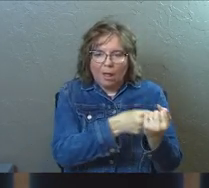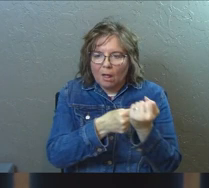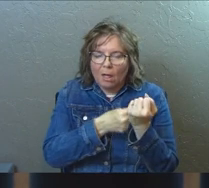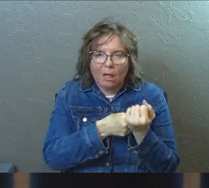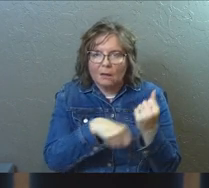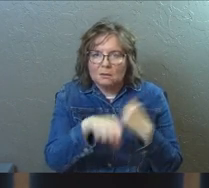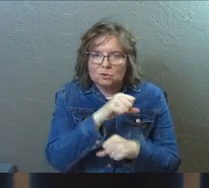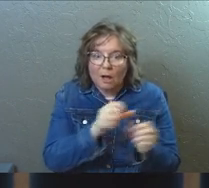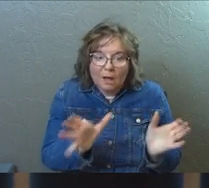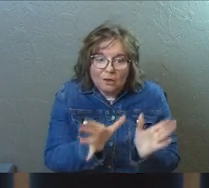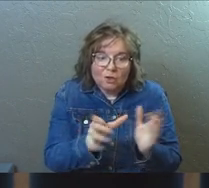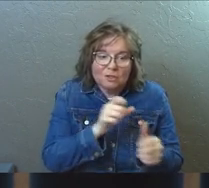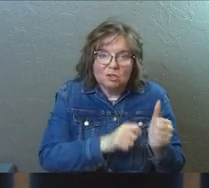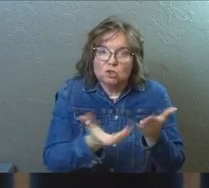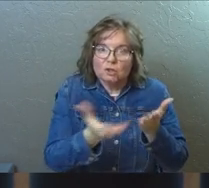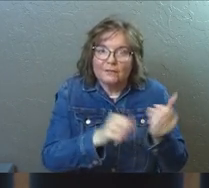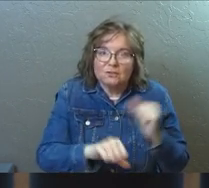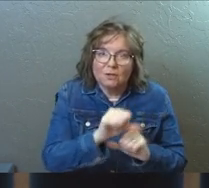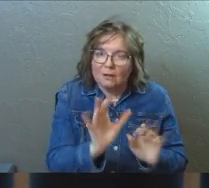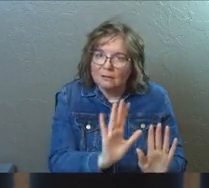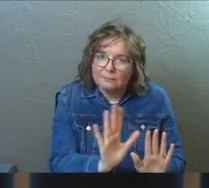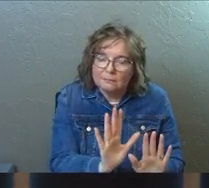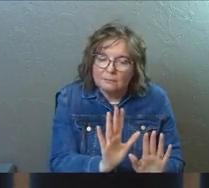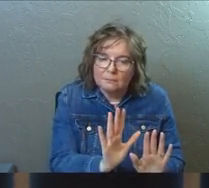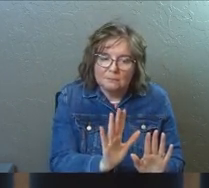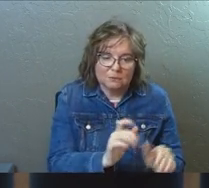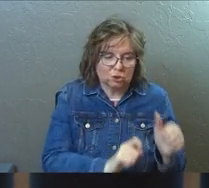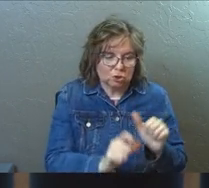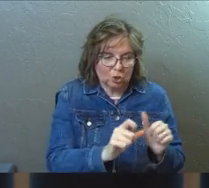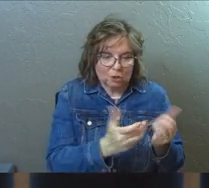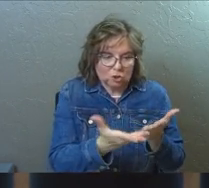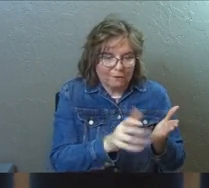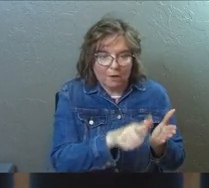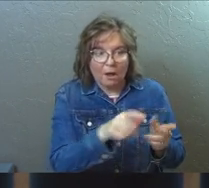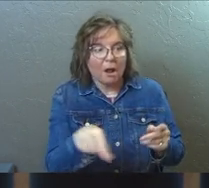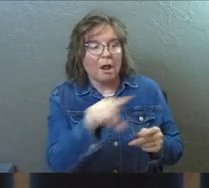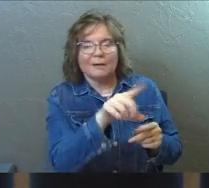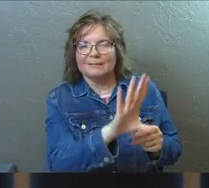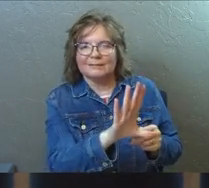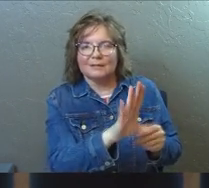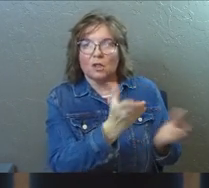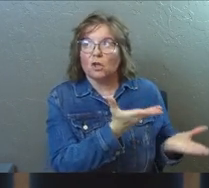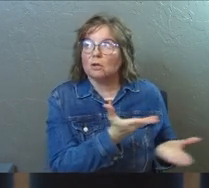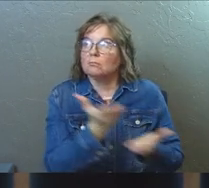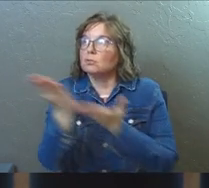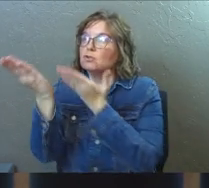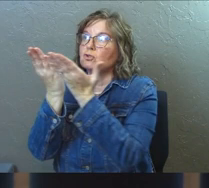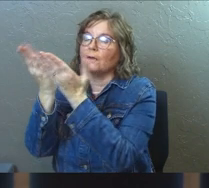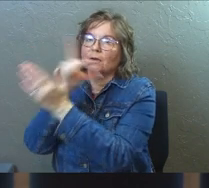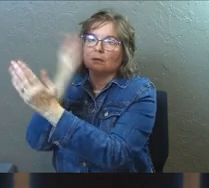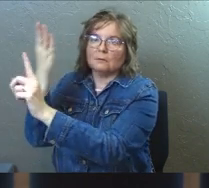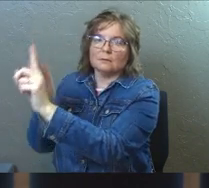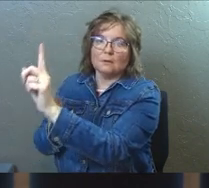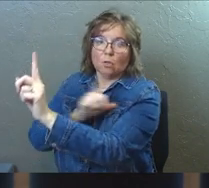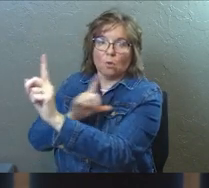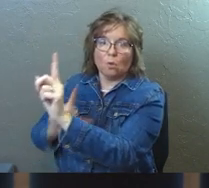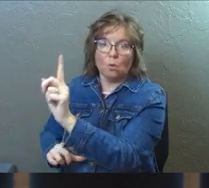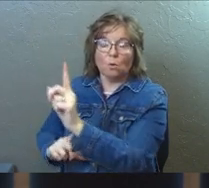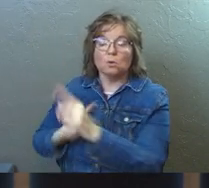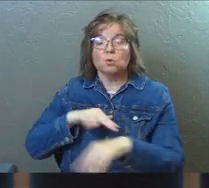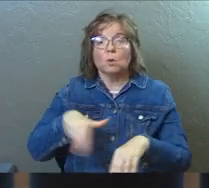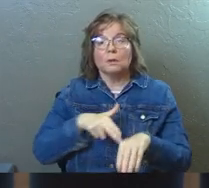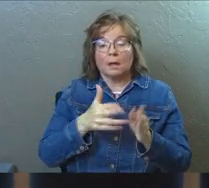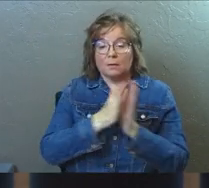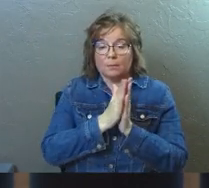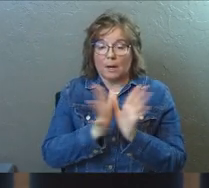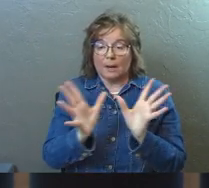they're not, they're not serving each other, they're not serving anybody else, they're serving the Lord, so the nature of their